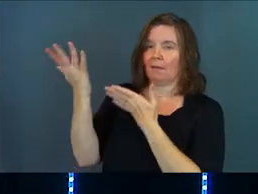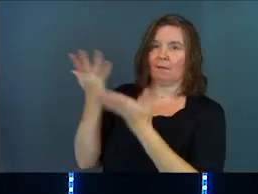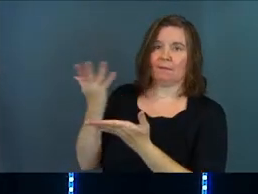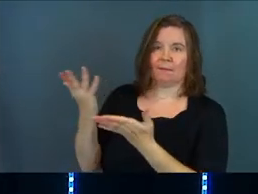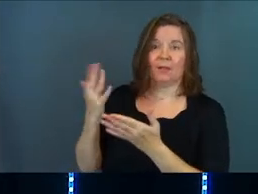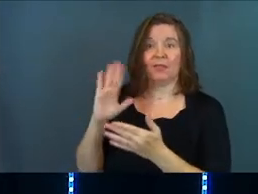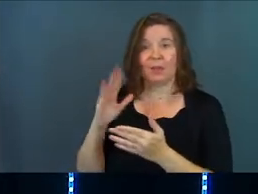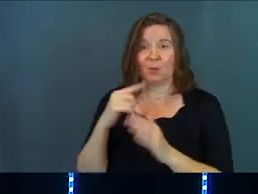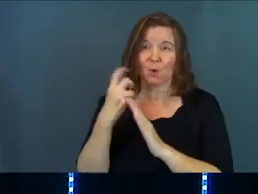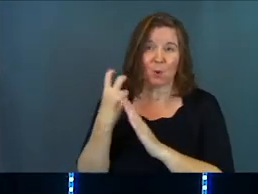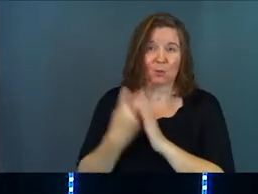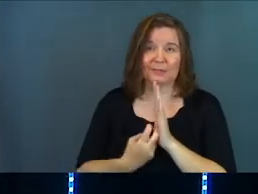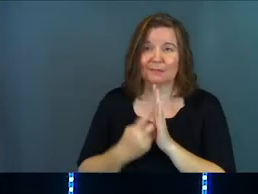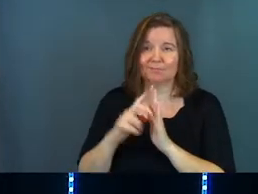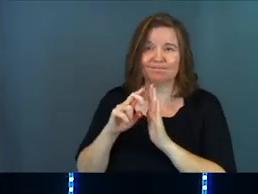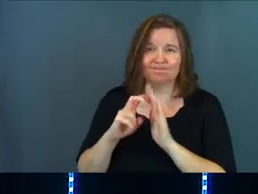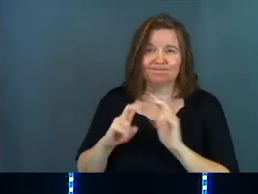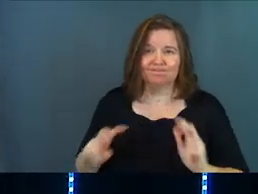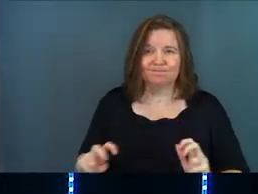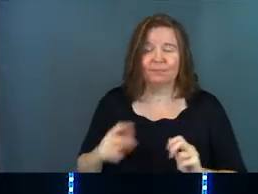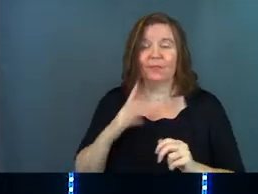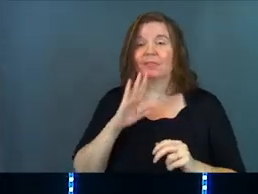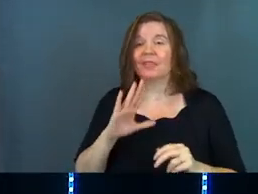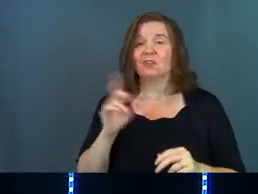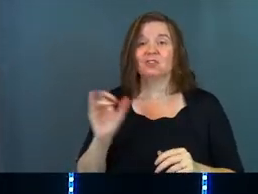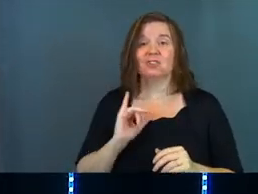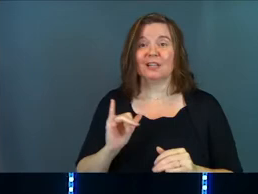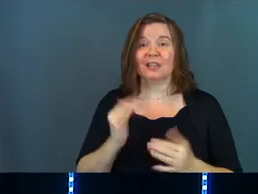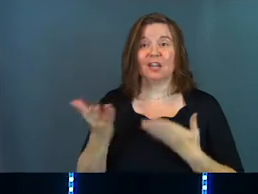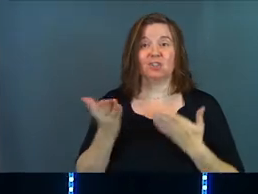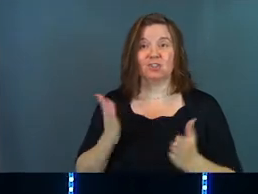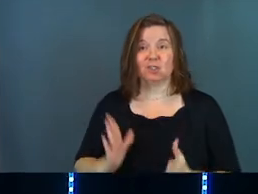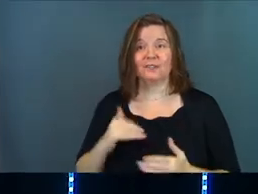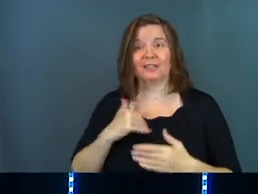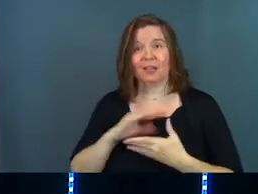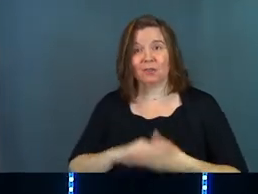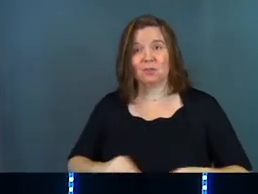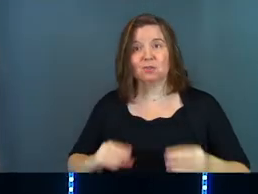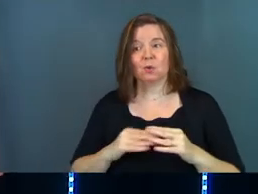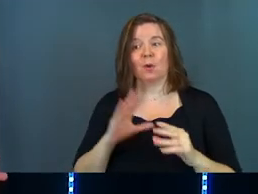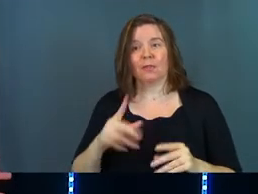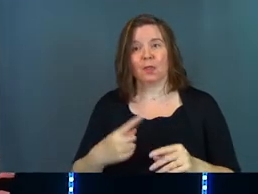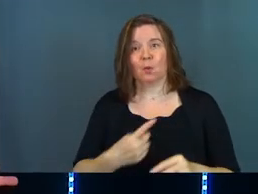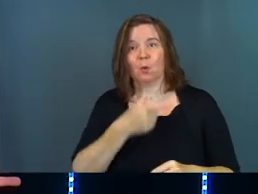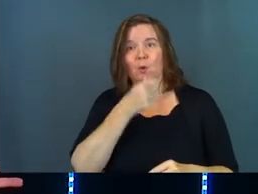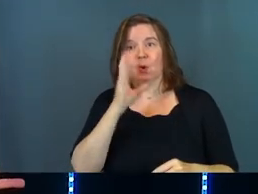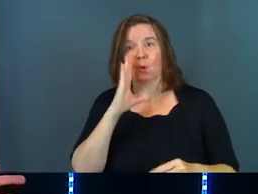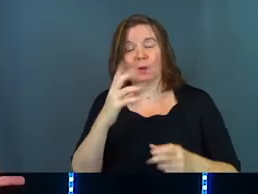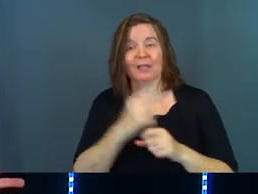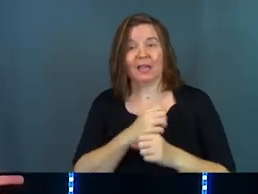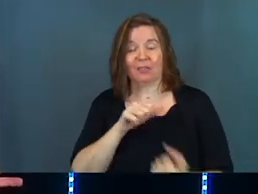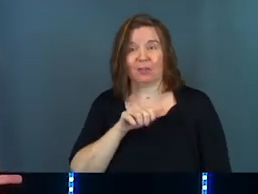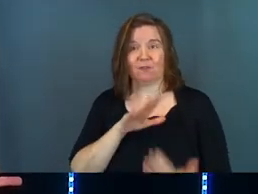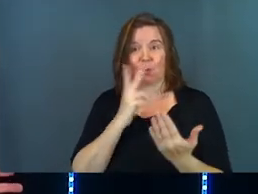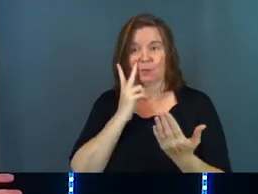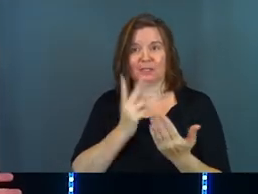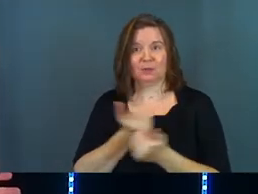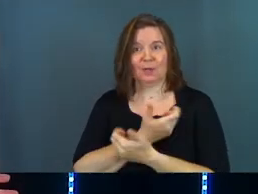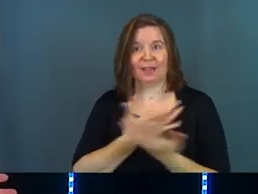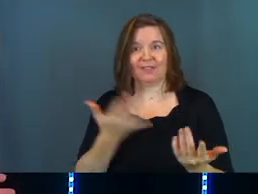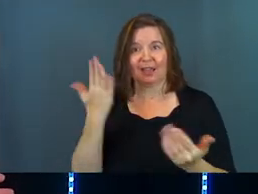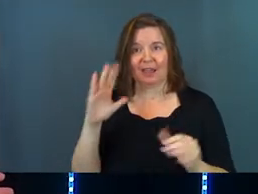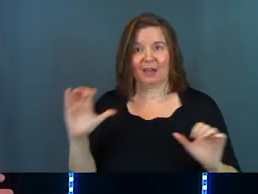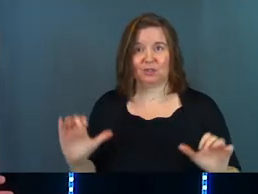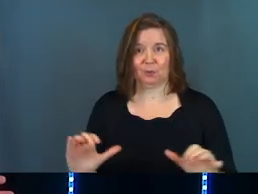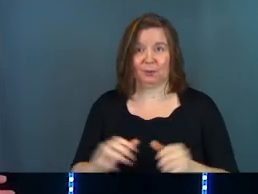God, they're going to go deeper into it. They're just like the servants in the story. They're the ones who are going to get a front row seat to everything